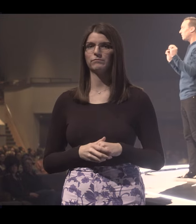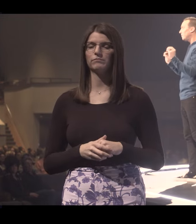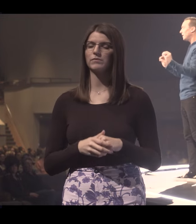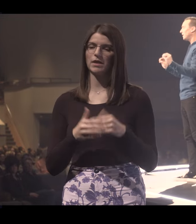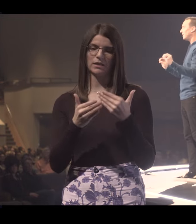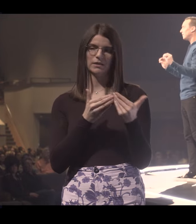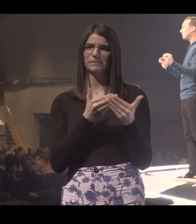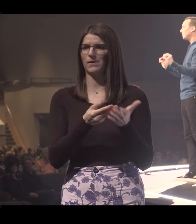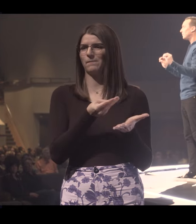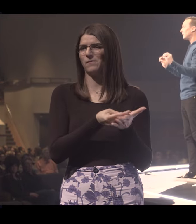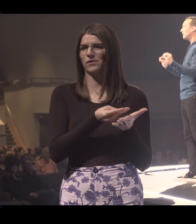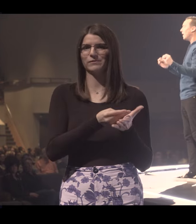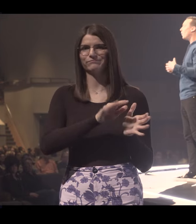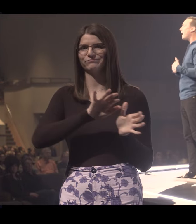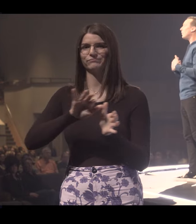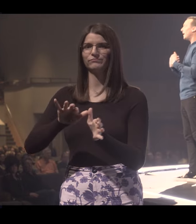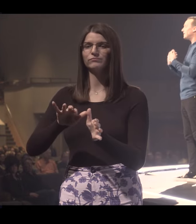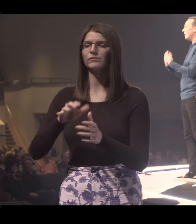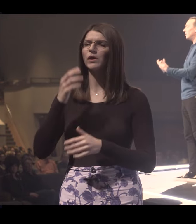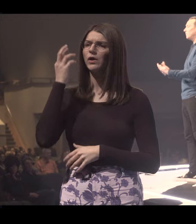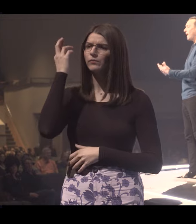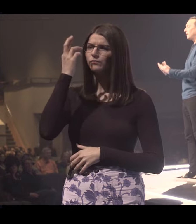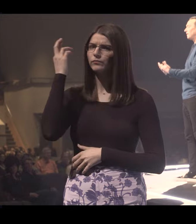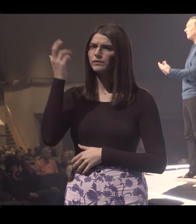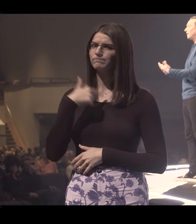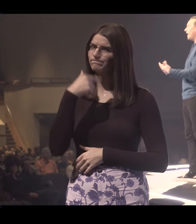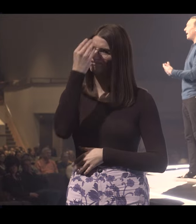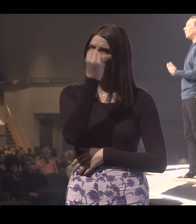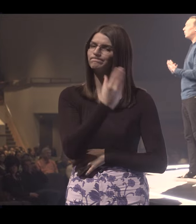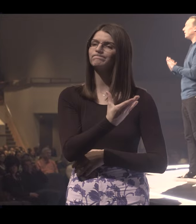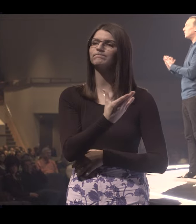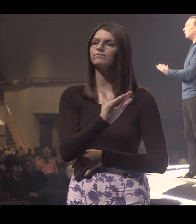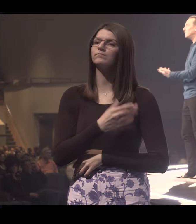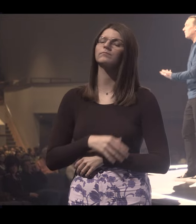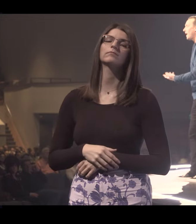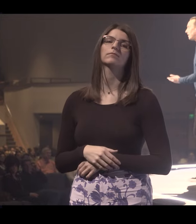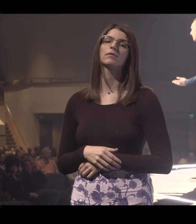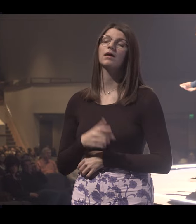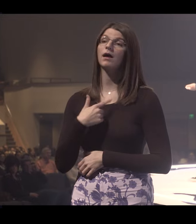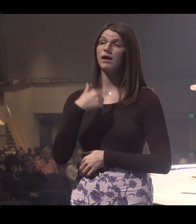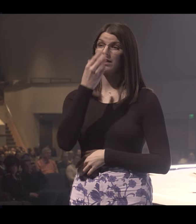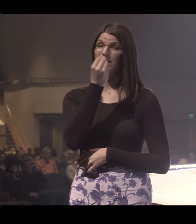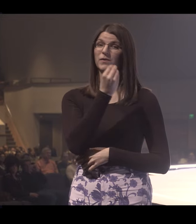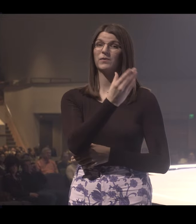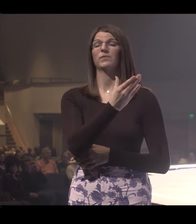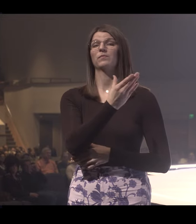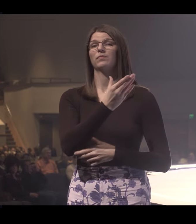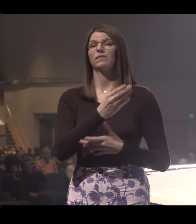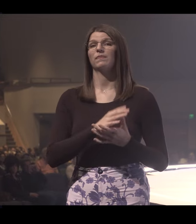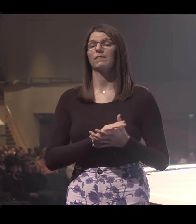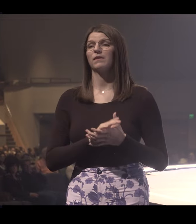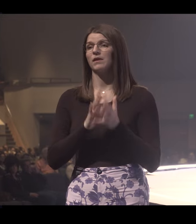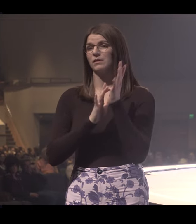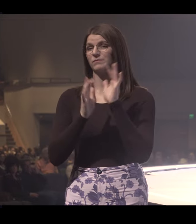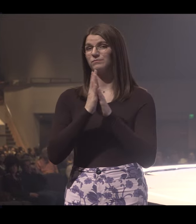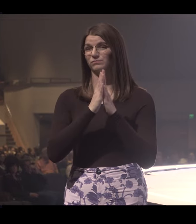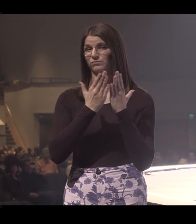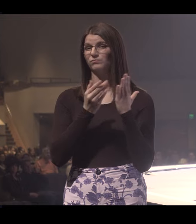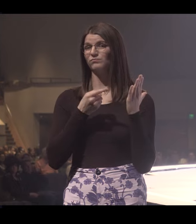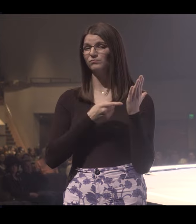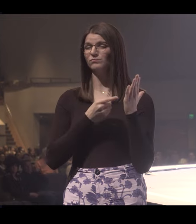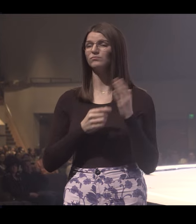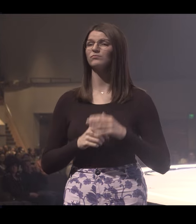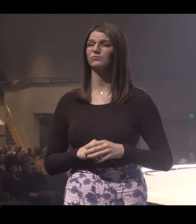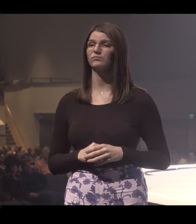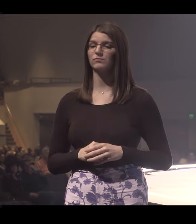regardless of the money. Now, why would I tell him that? I only told him that because of God's